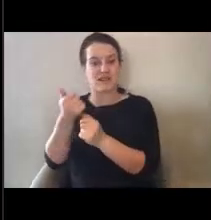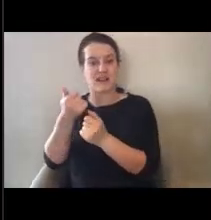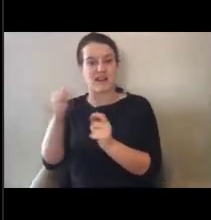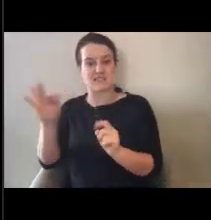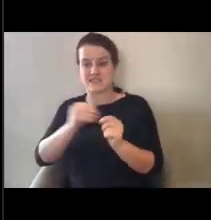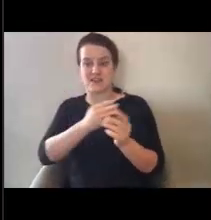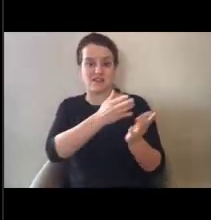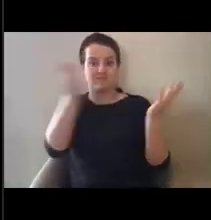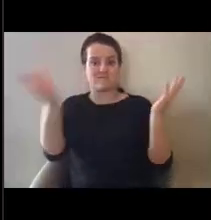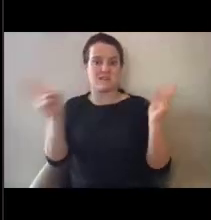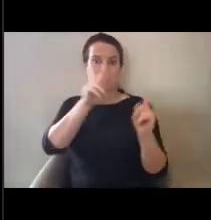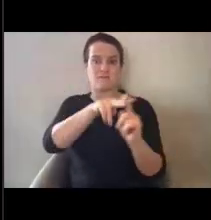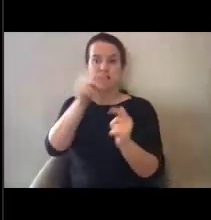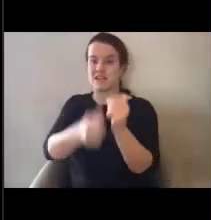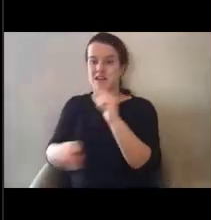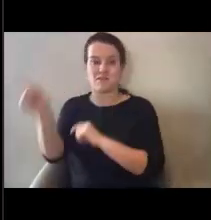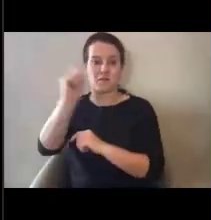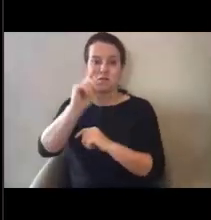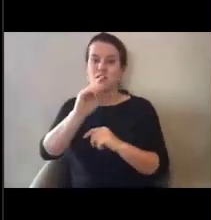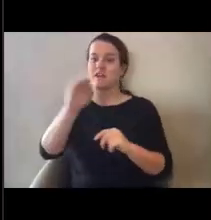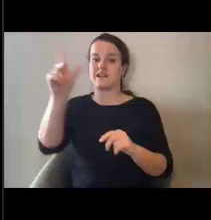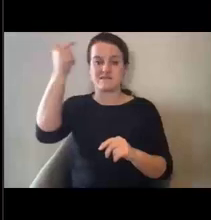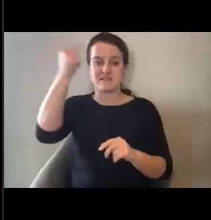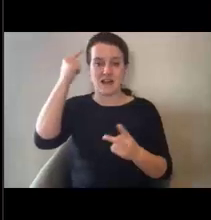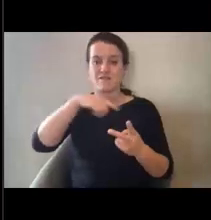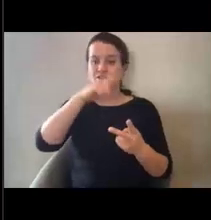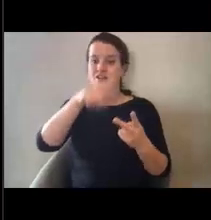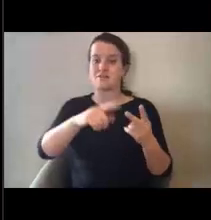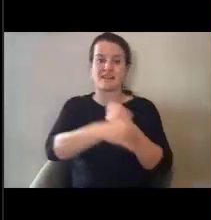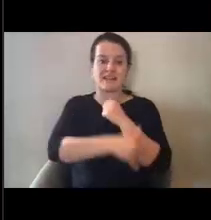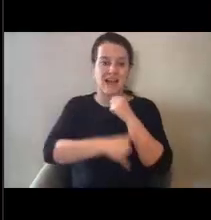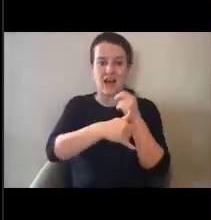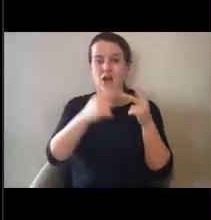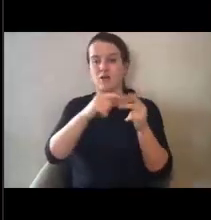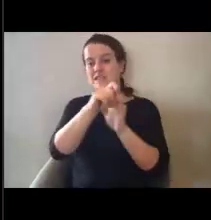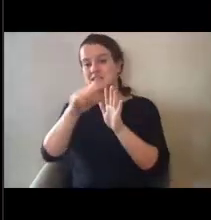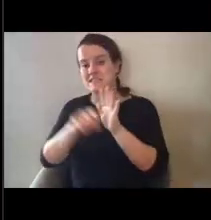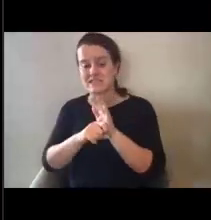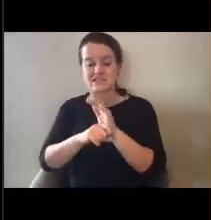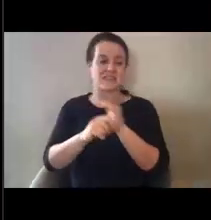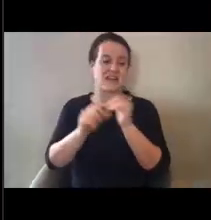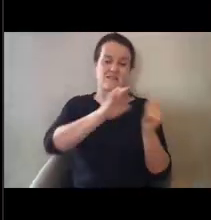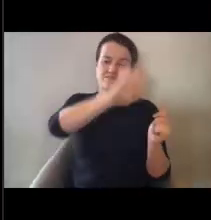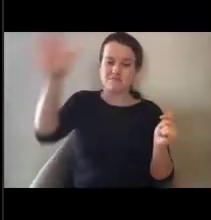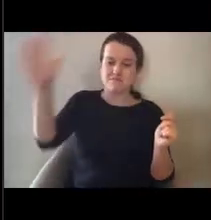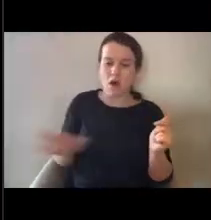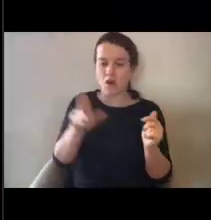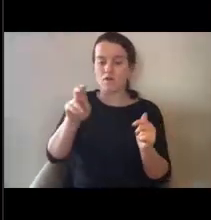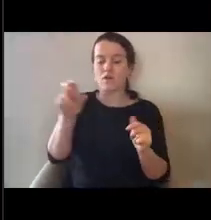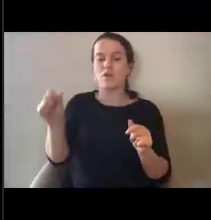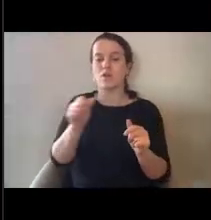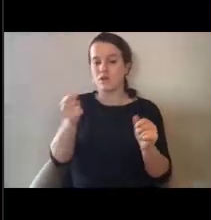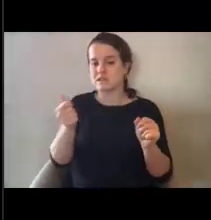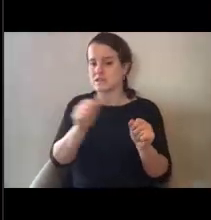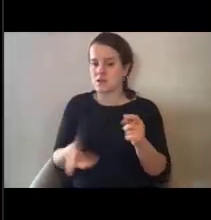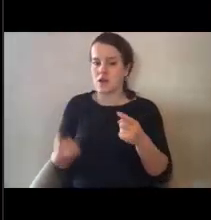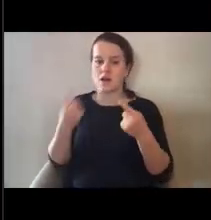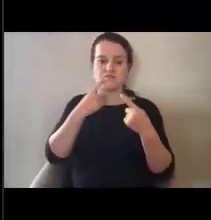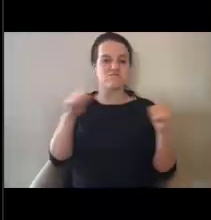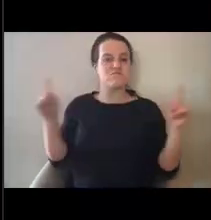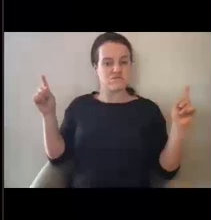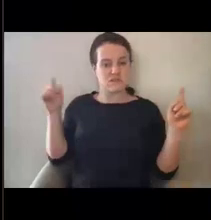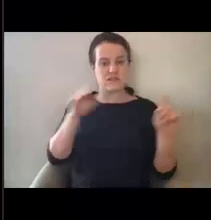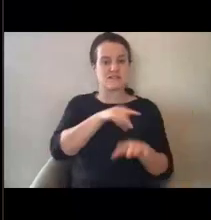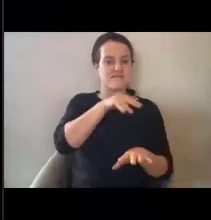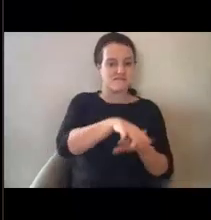board, mean, every municipality, every county, every state, every territory is covered under the COVID-19 declarations. Um, that